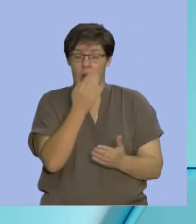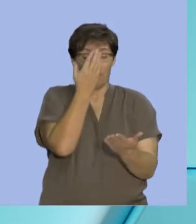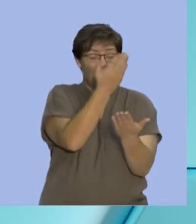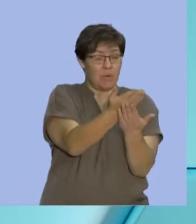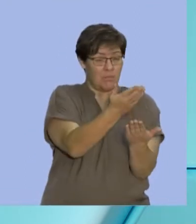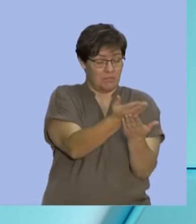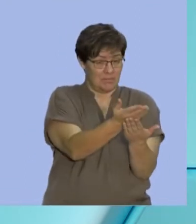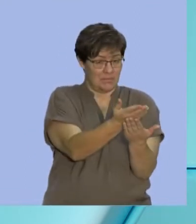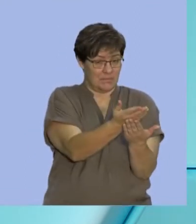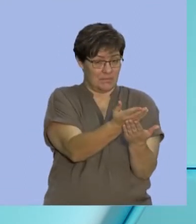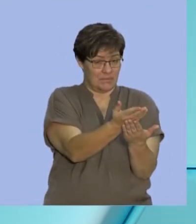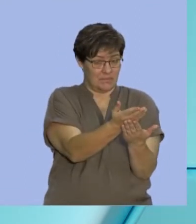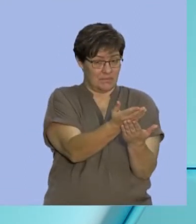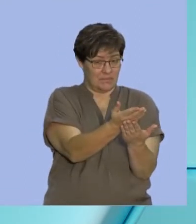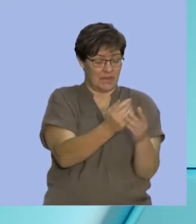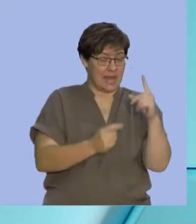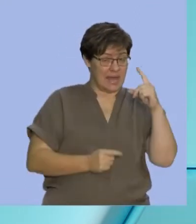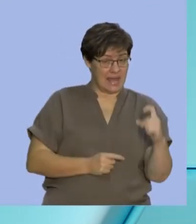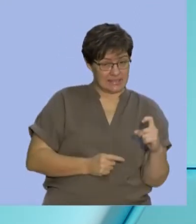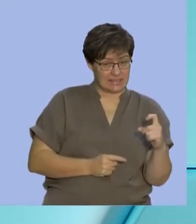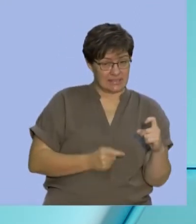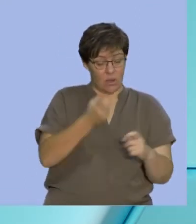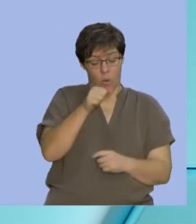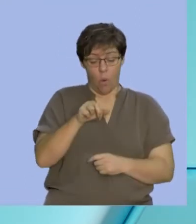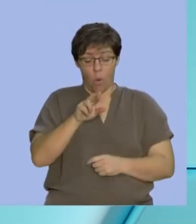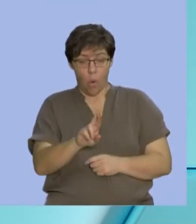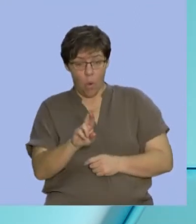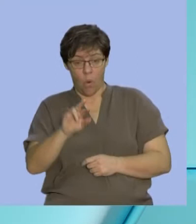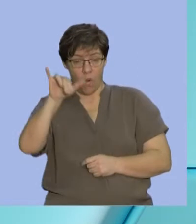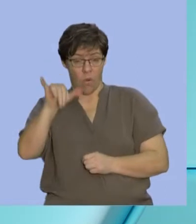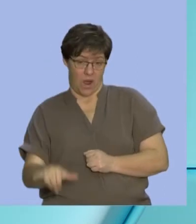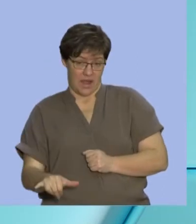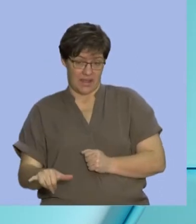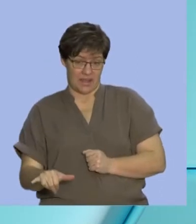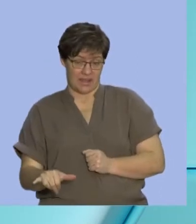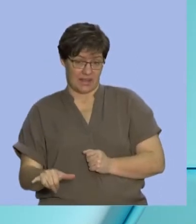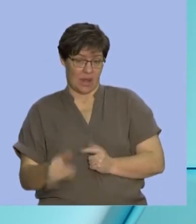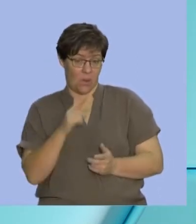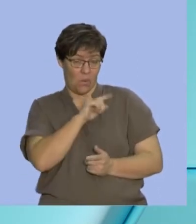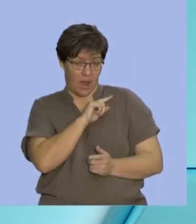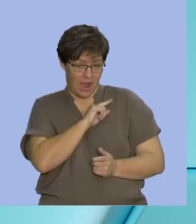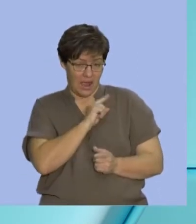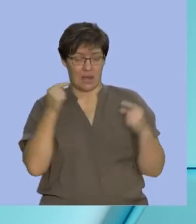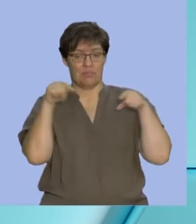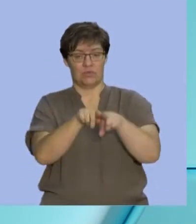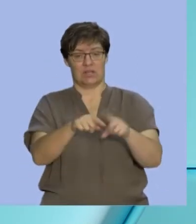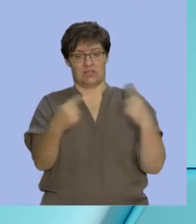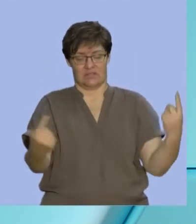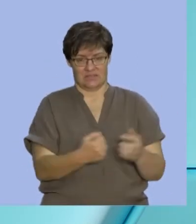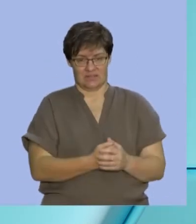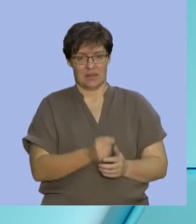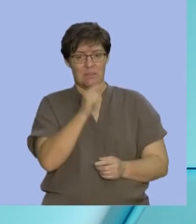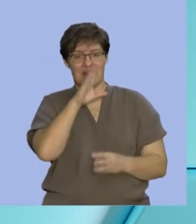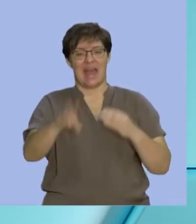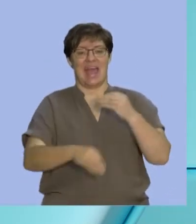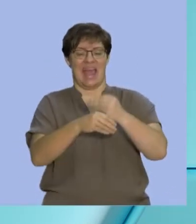of X or Y when they're mutually exclusive? This is the addition rule.